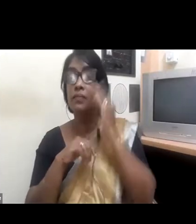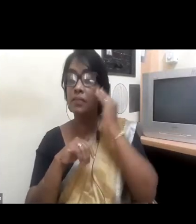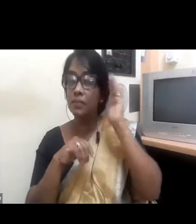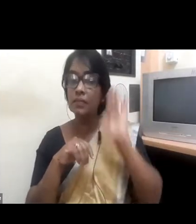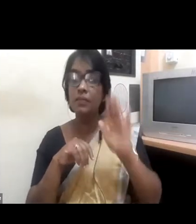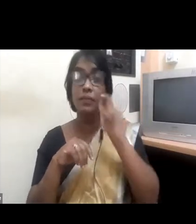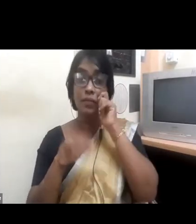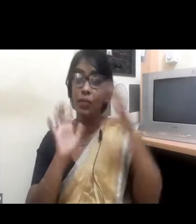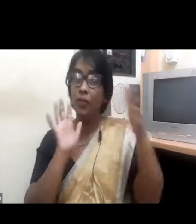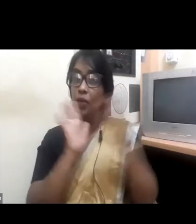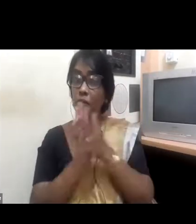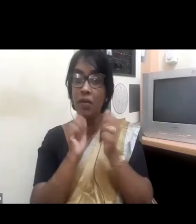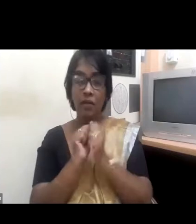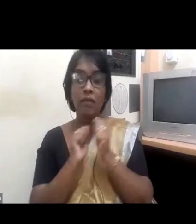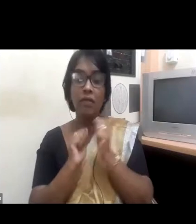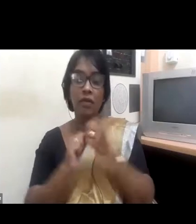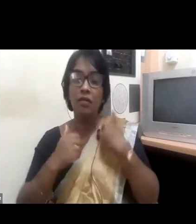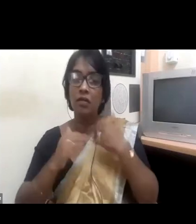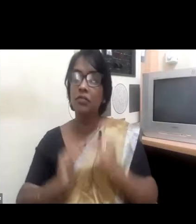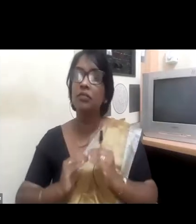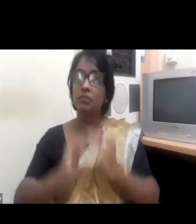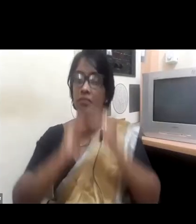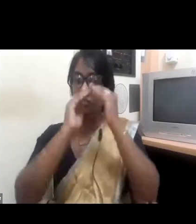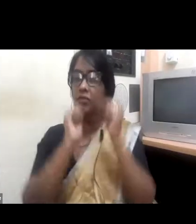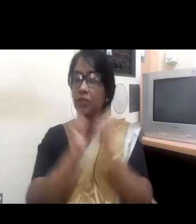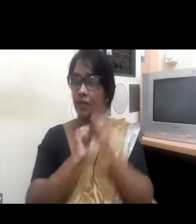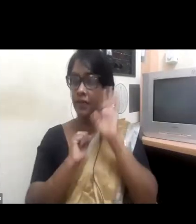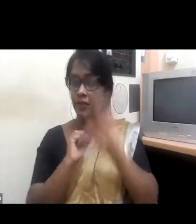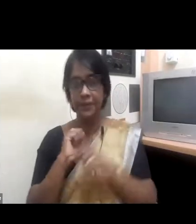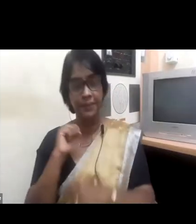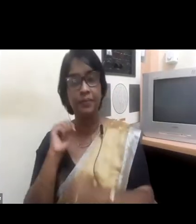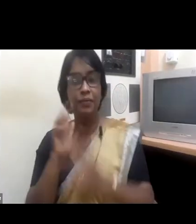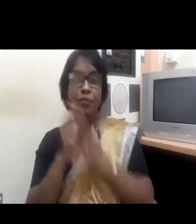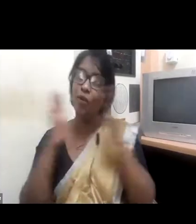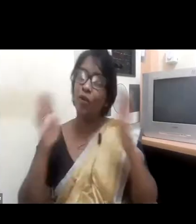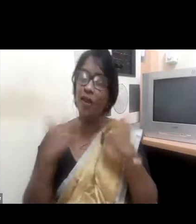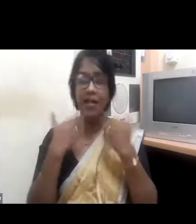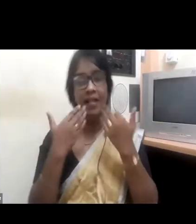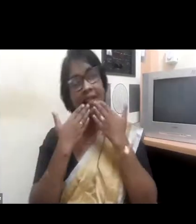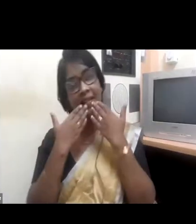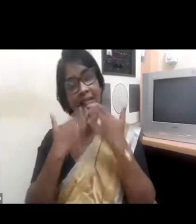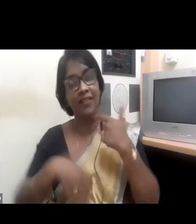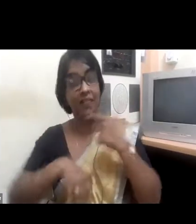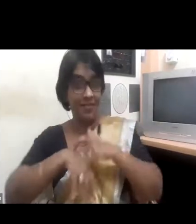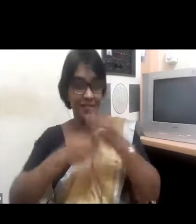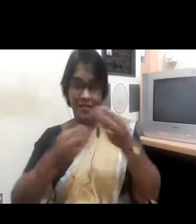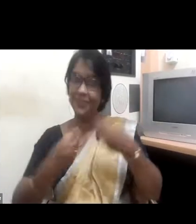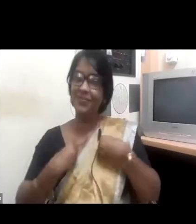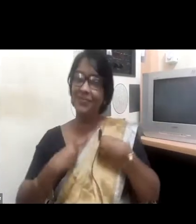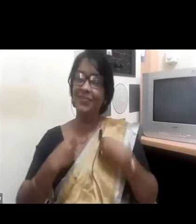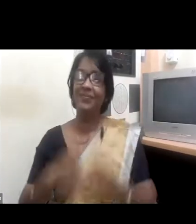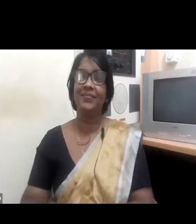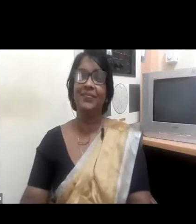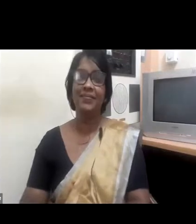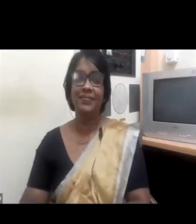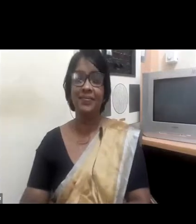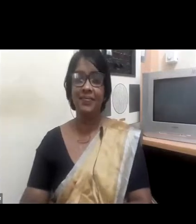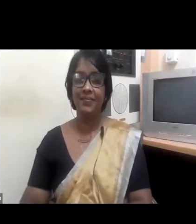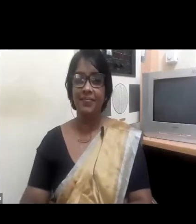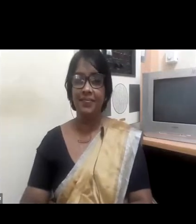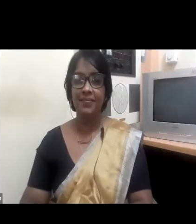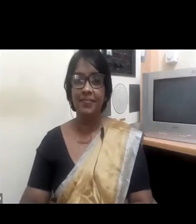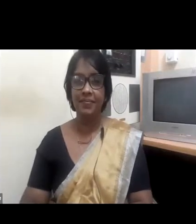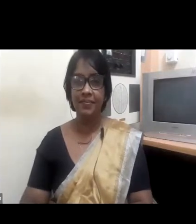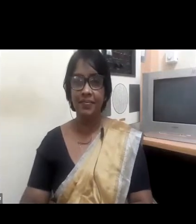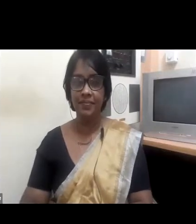And so I will close there, but thank you very much, Danali, and I look forward to further opportunities to interact through the Q&A later. Thank you so